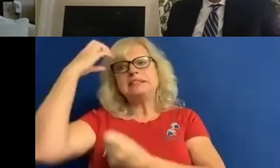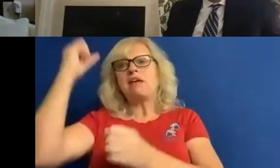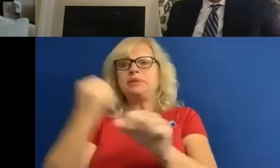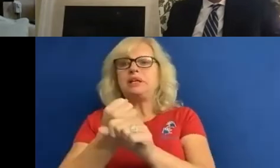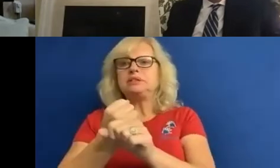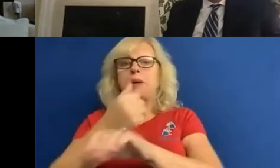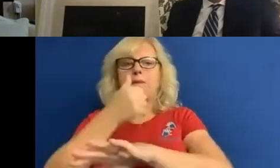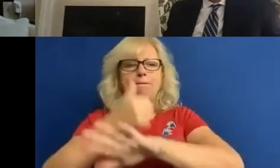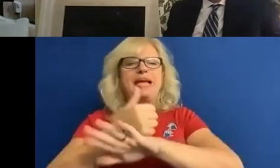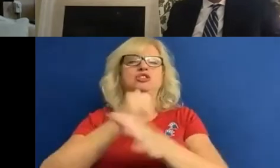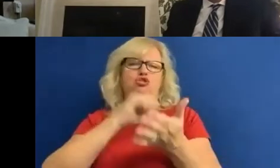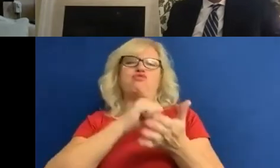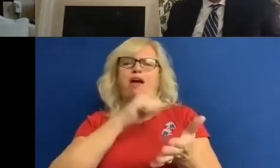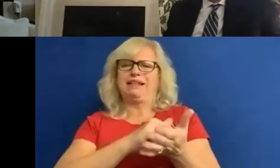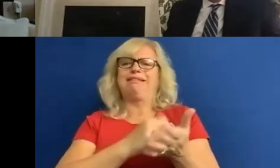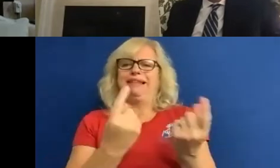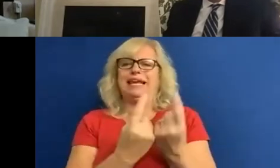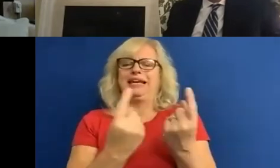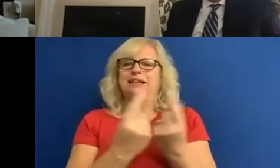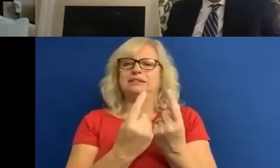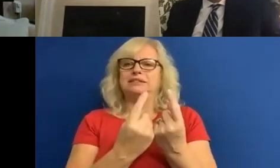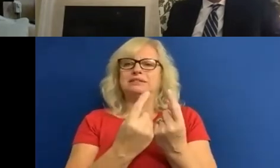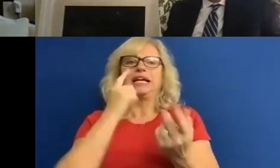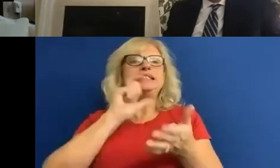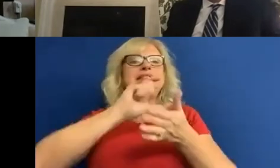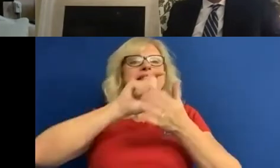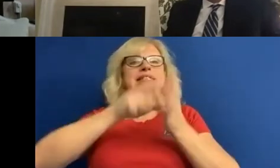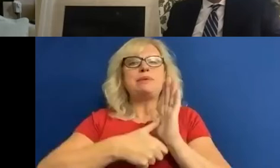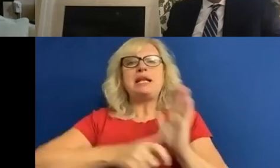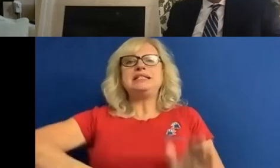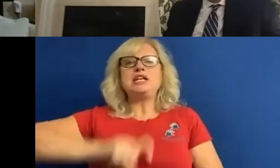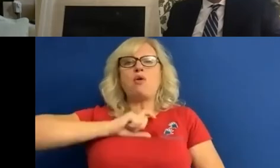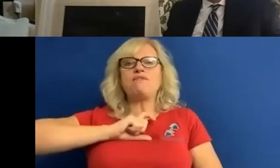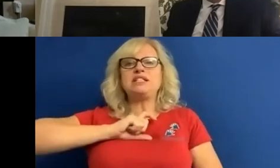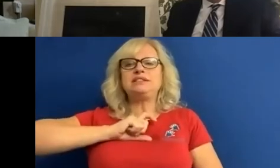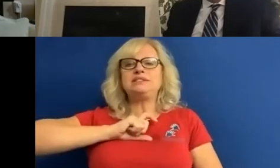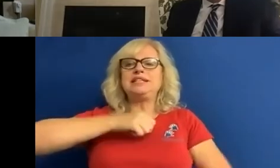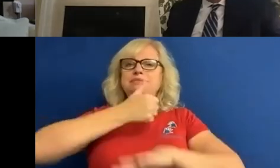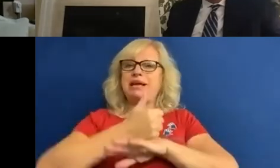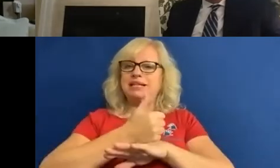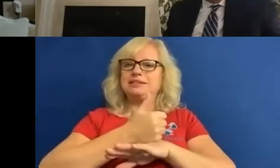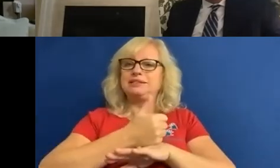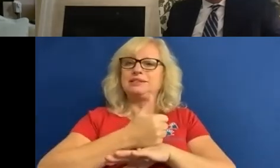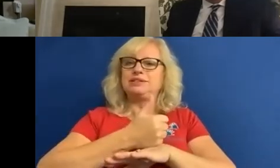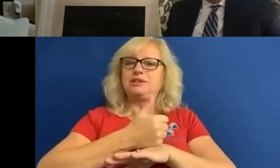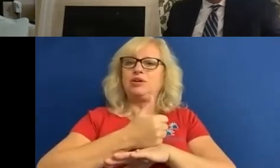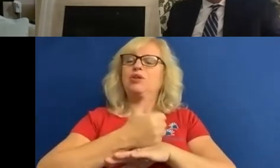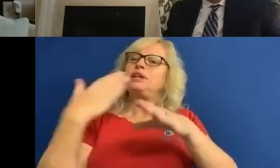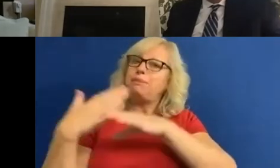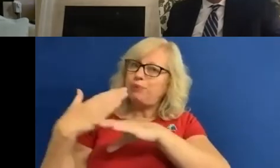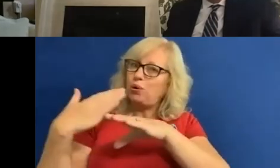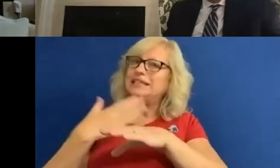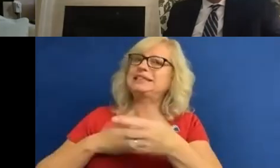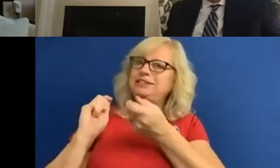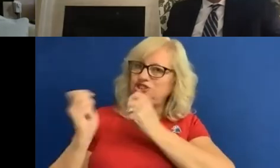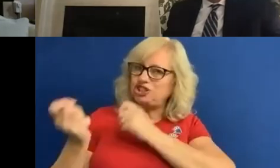based on the right premise, so I think disability confident is based on the fact that actually it's employers that need to change